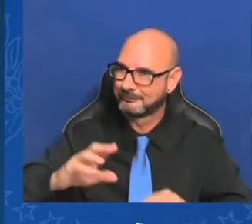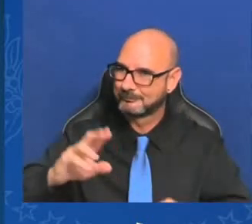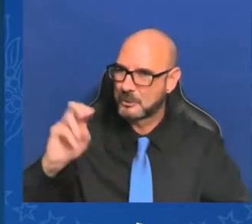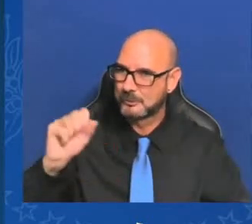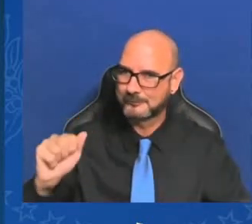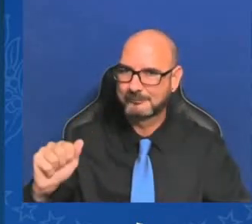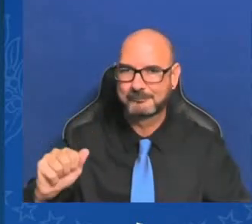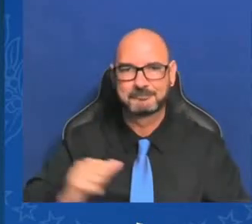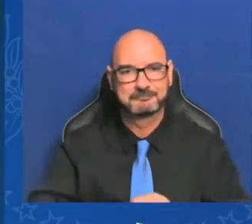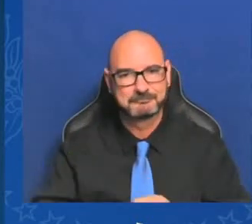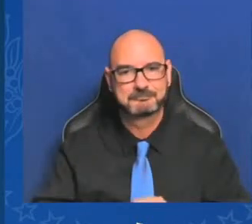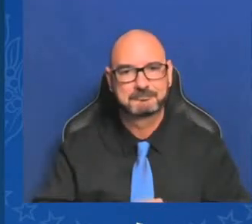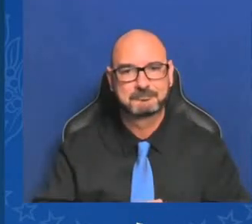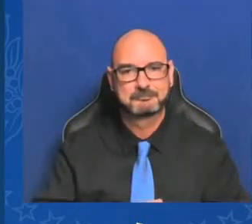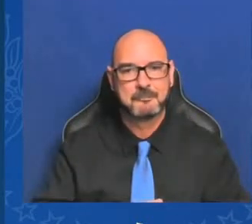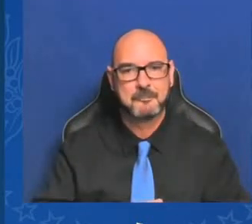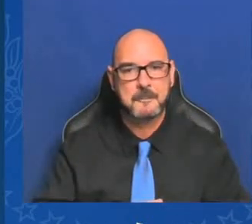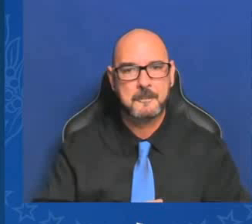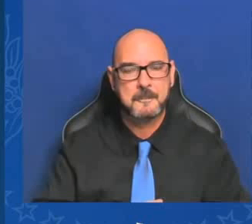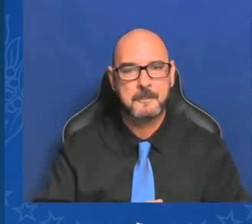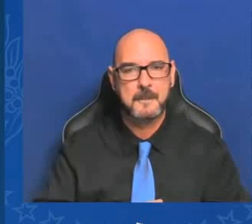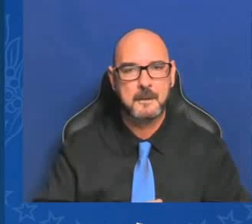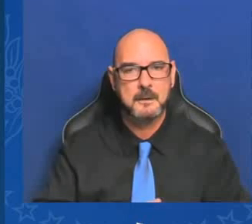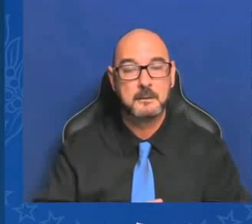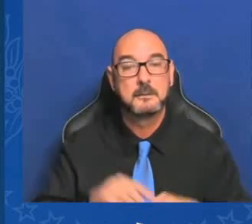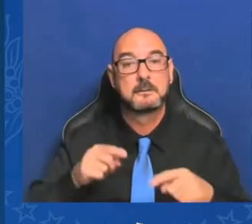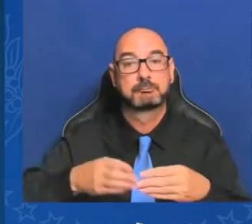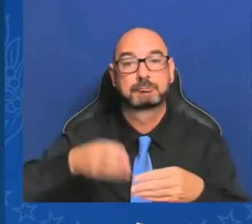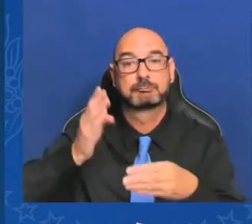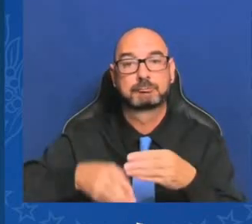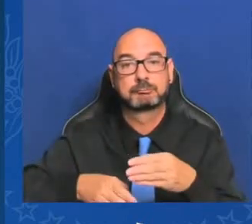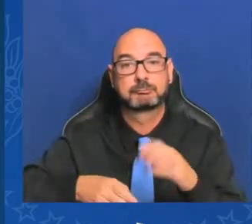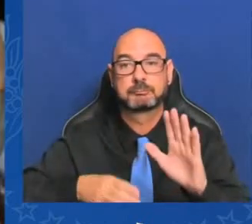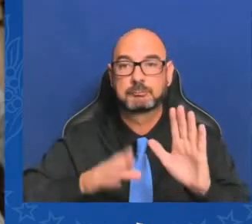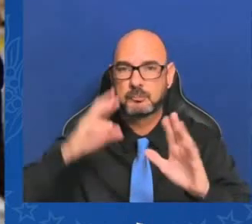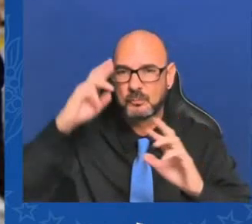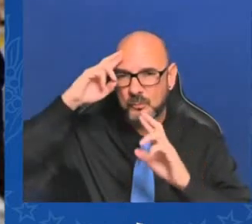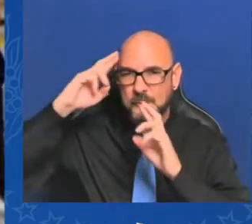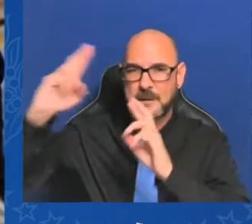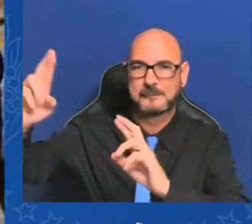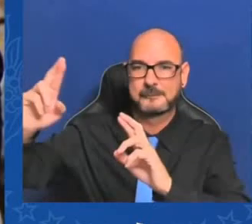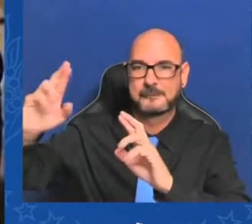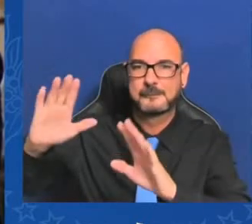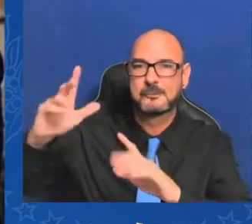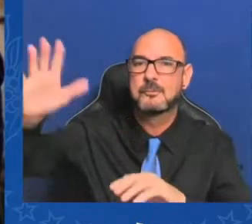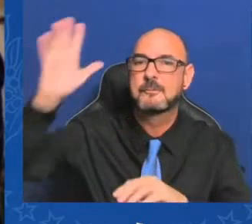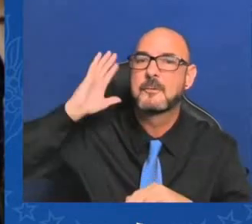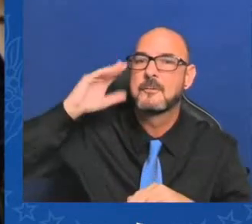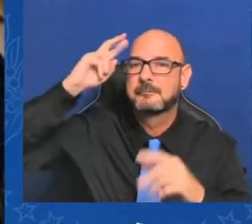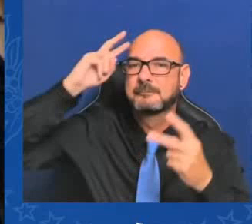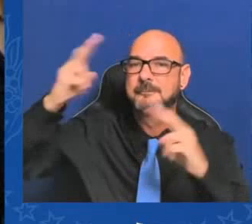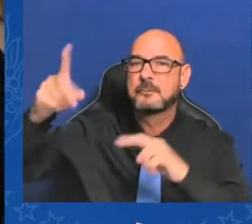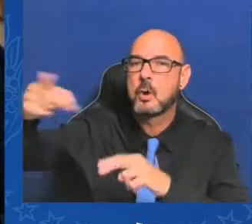This concludes... This concludes... Respectfully, earlier you misspoke in your opening answer. You referred to Vice President Harris as